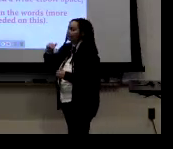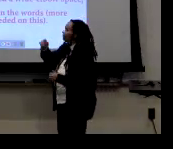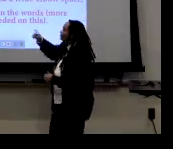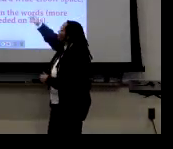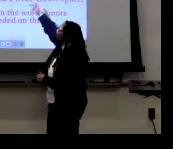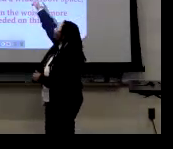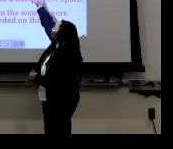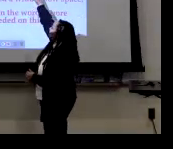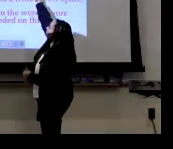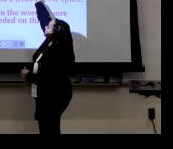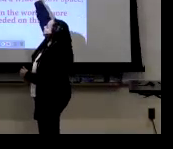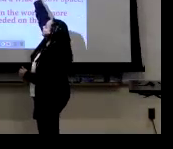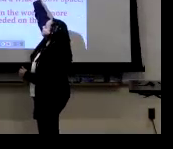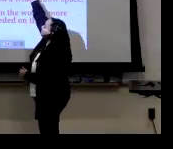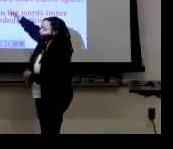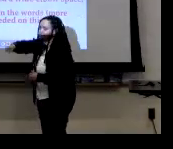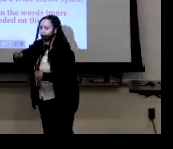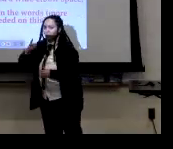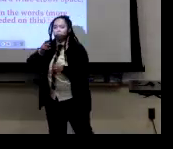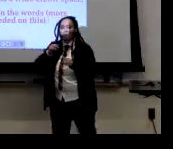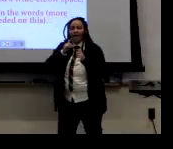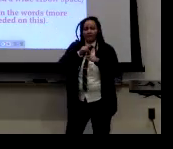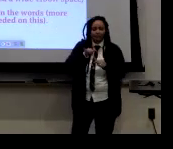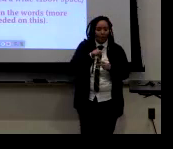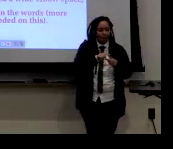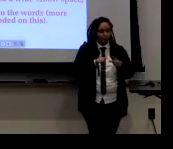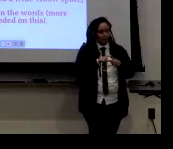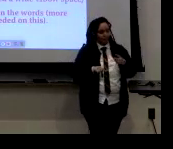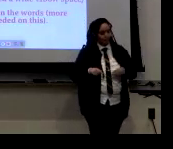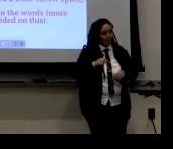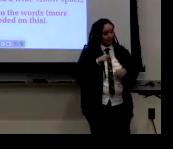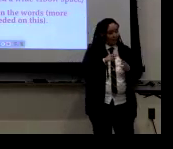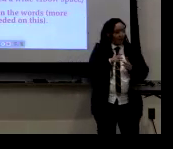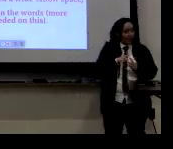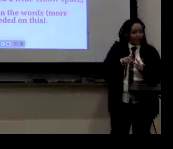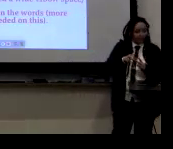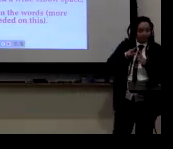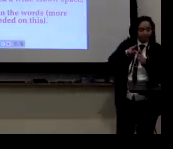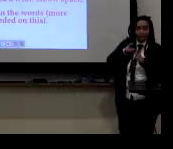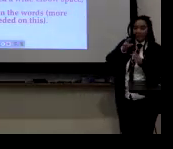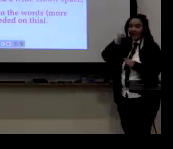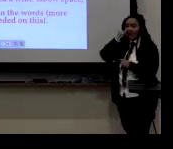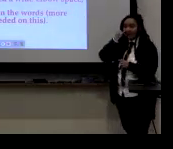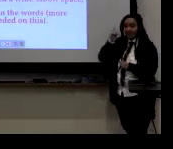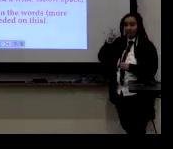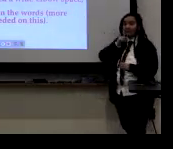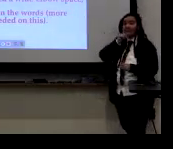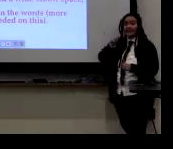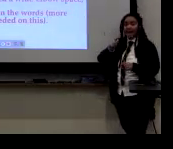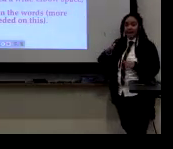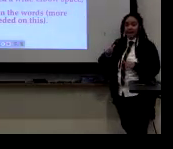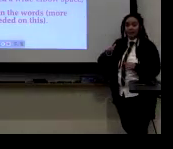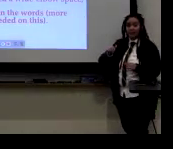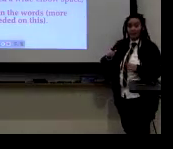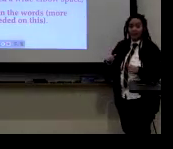leaning back to answer those two questions. Um,